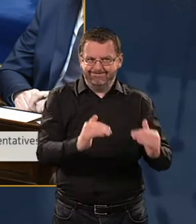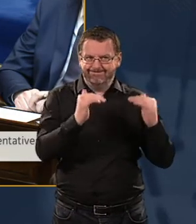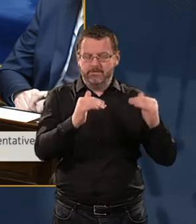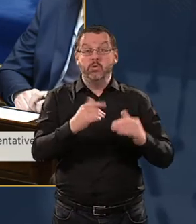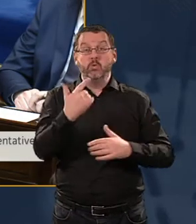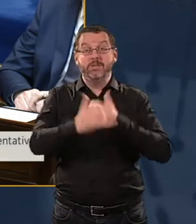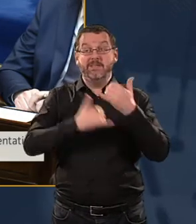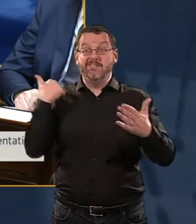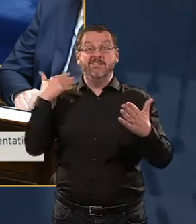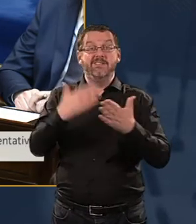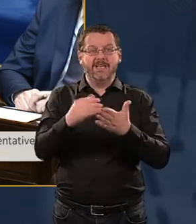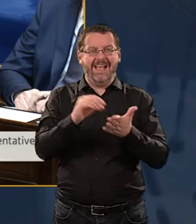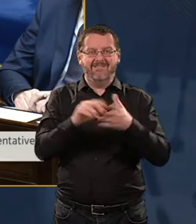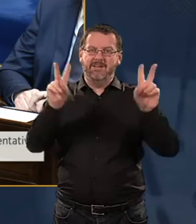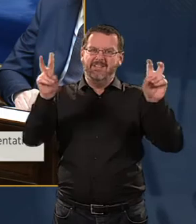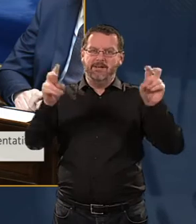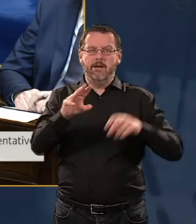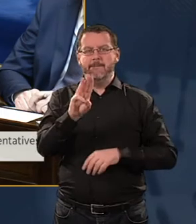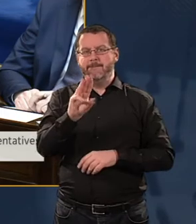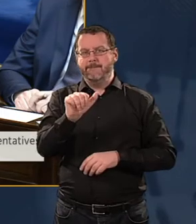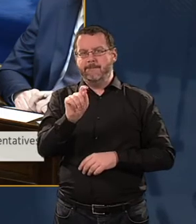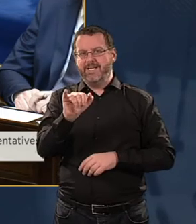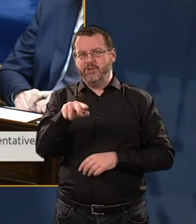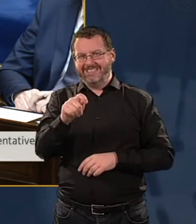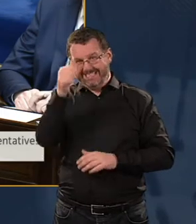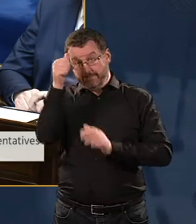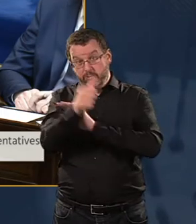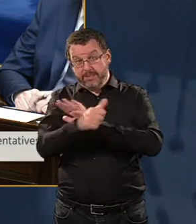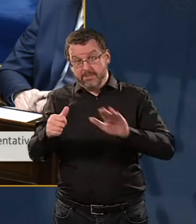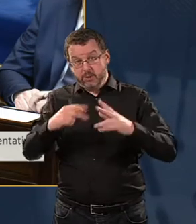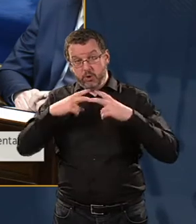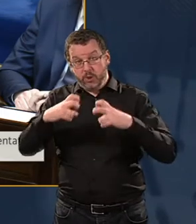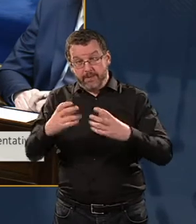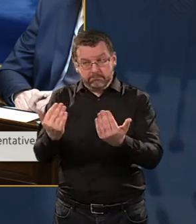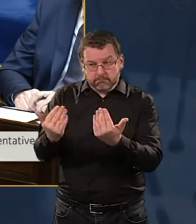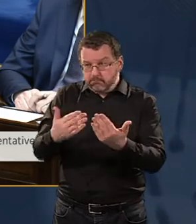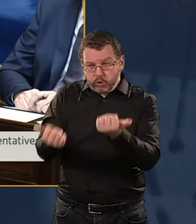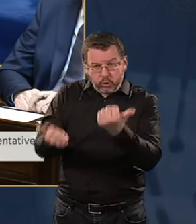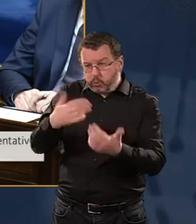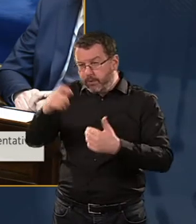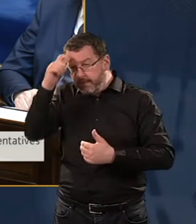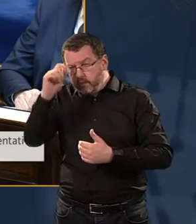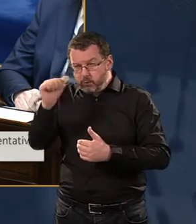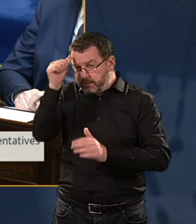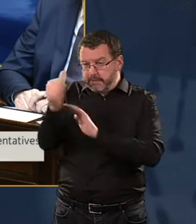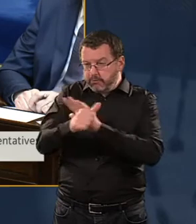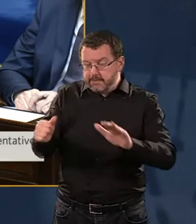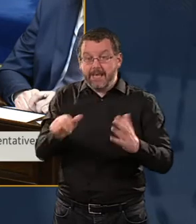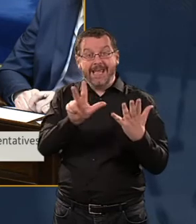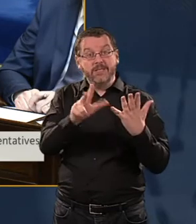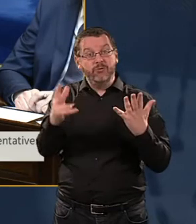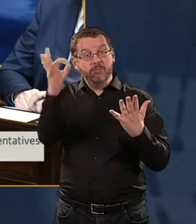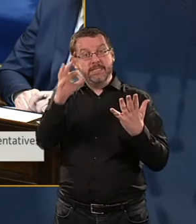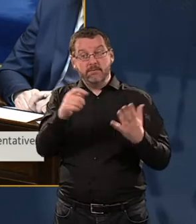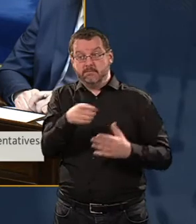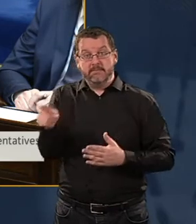been doing a patient experience survey, asking patients to judge our health service. 83% of them say that they had a very good or